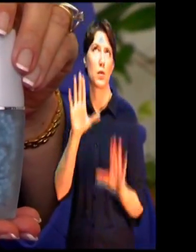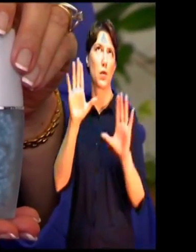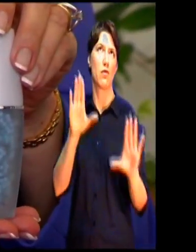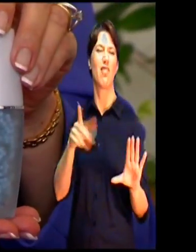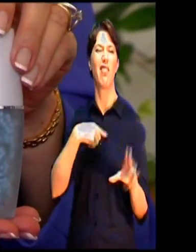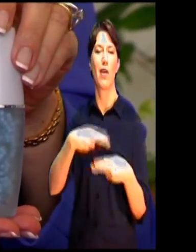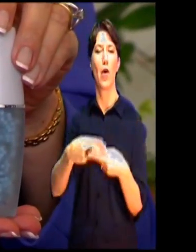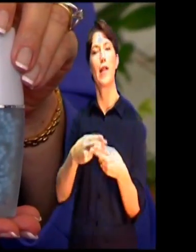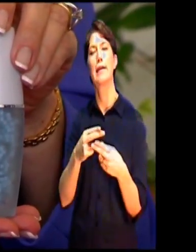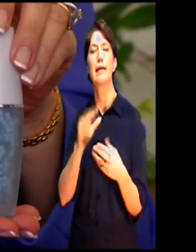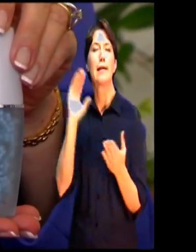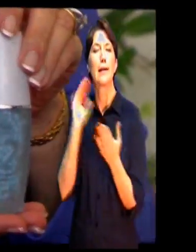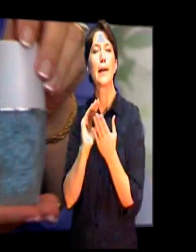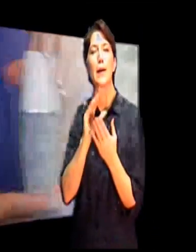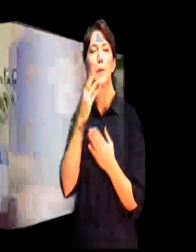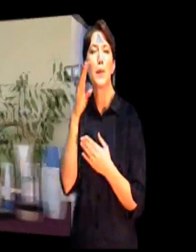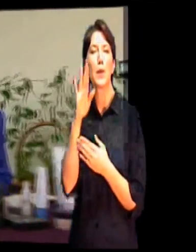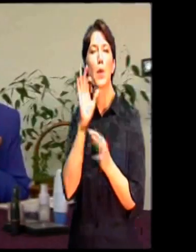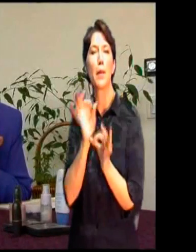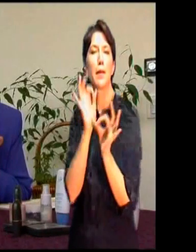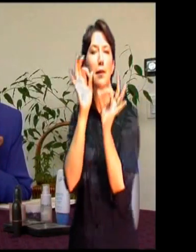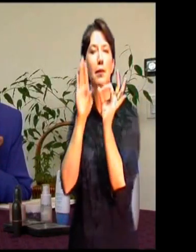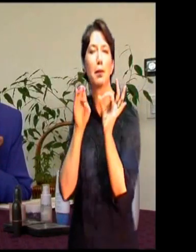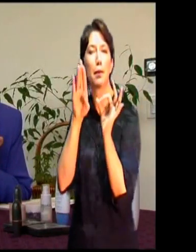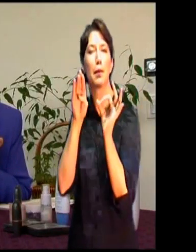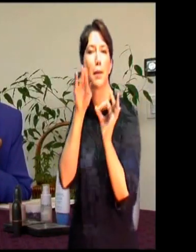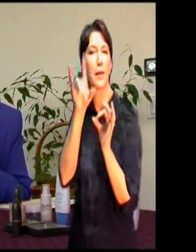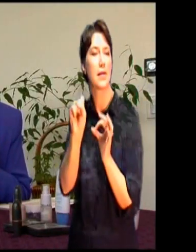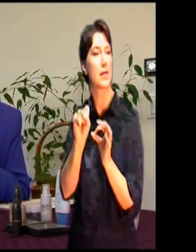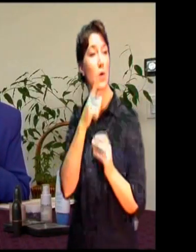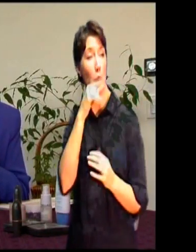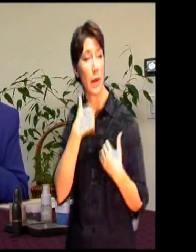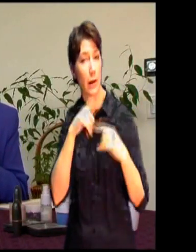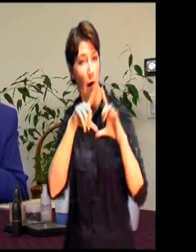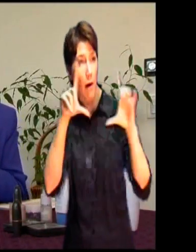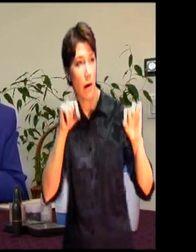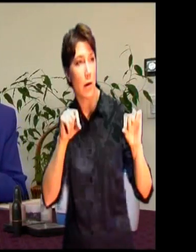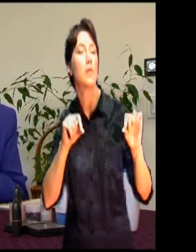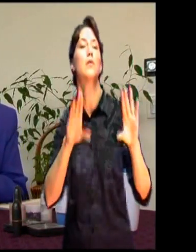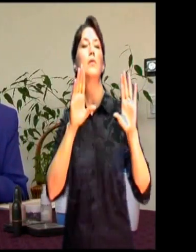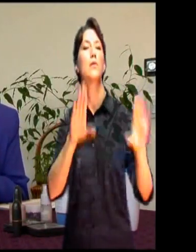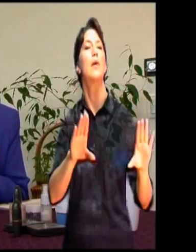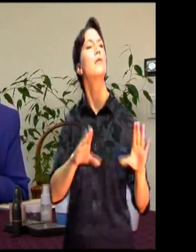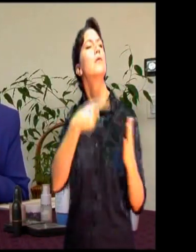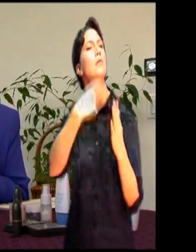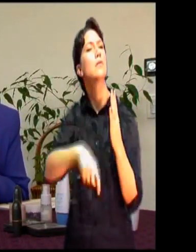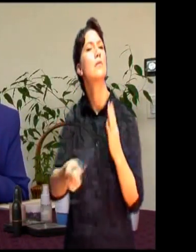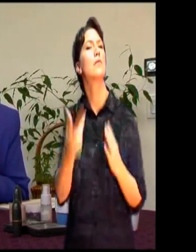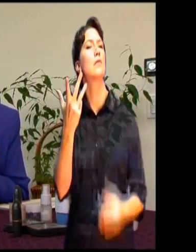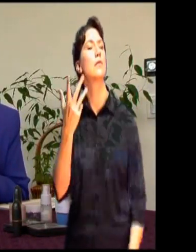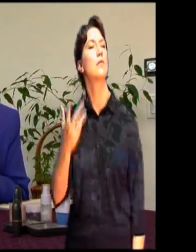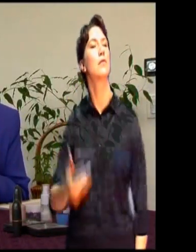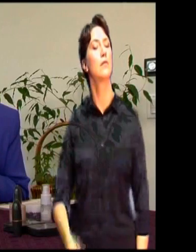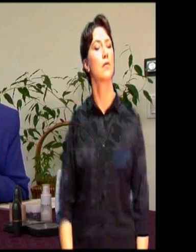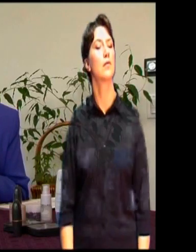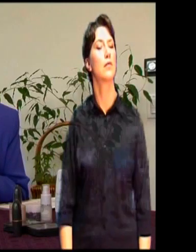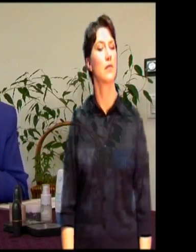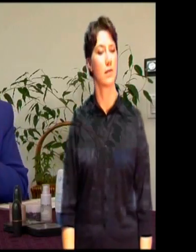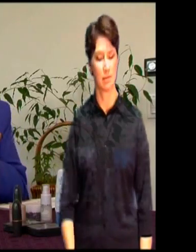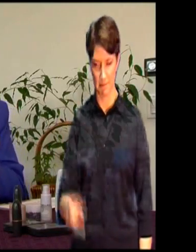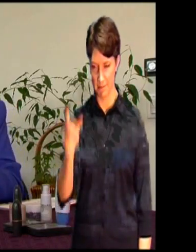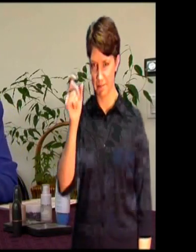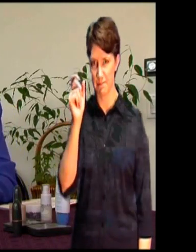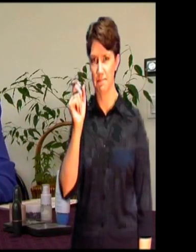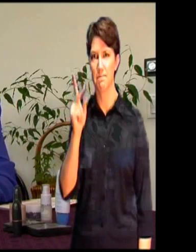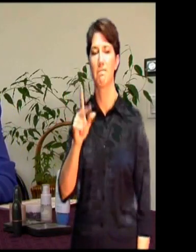card on this product? Great. Okay, let's look on the order form. What's the price of this product? You've got that?